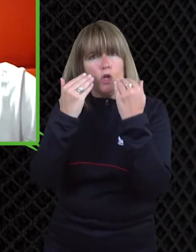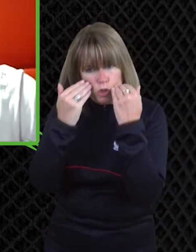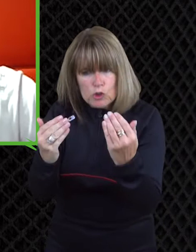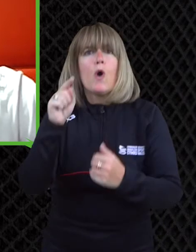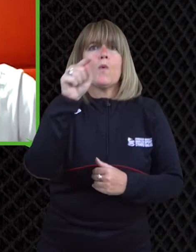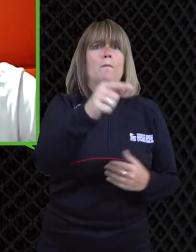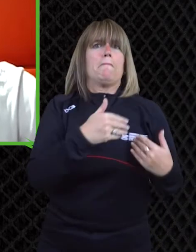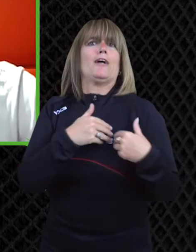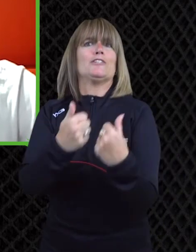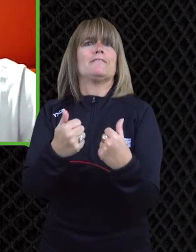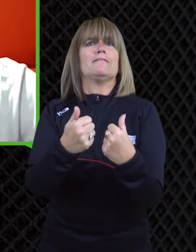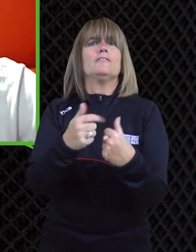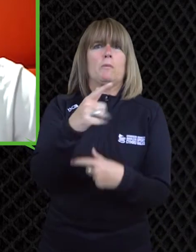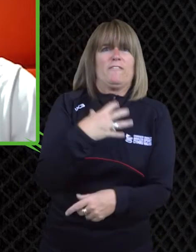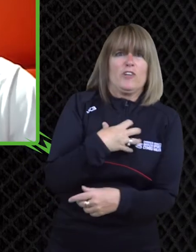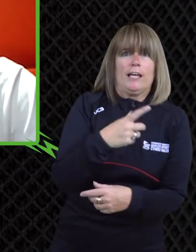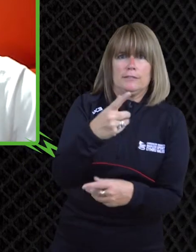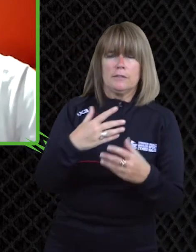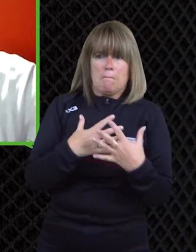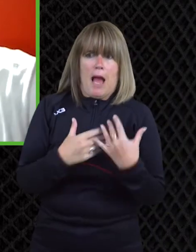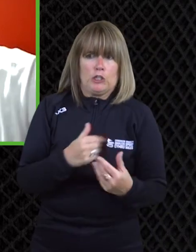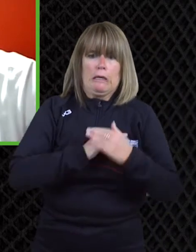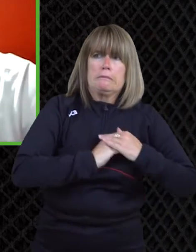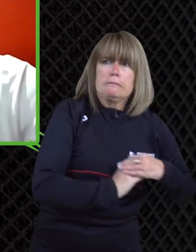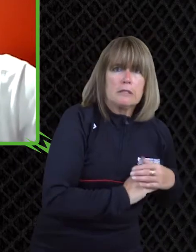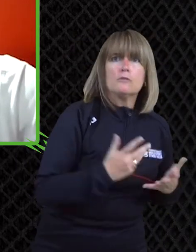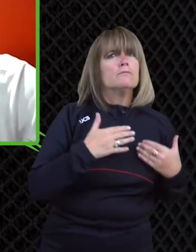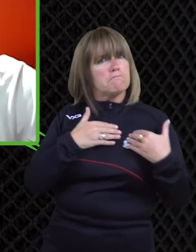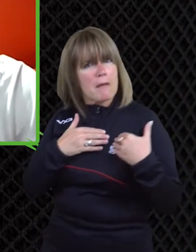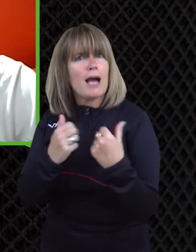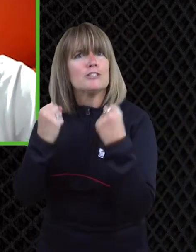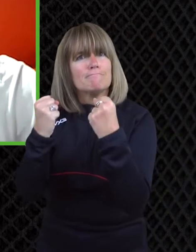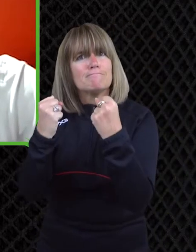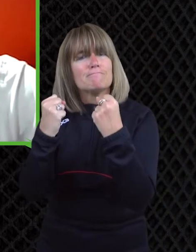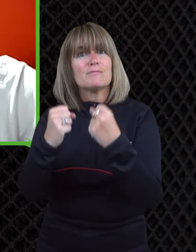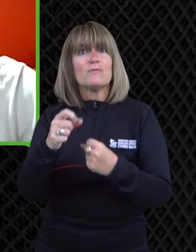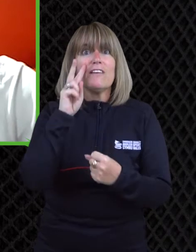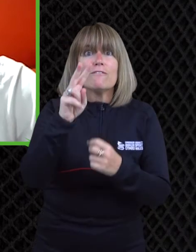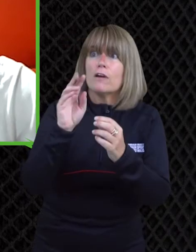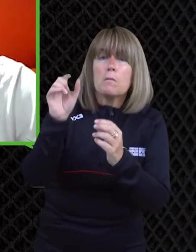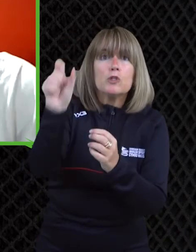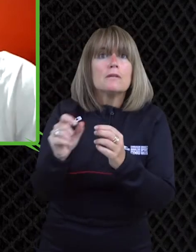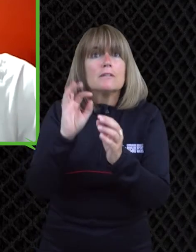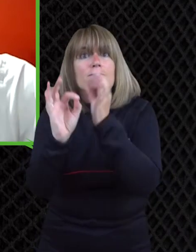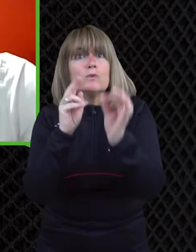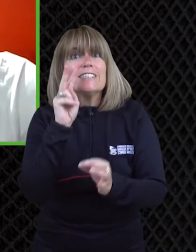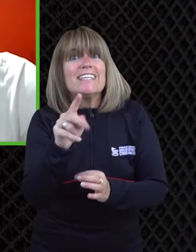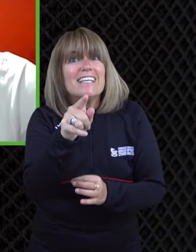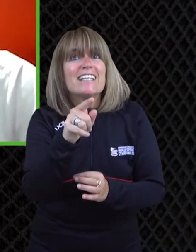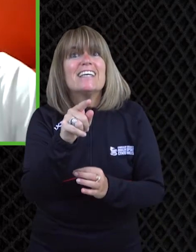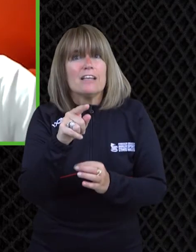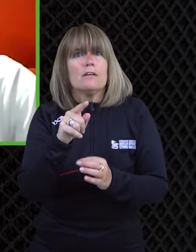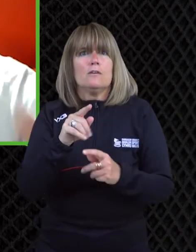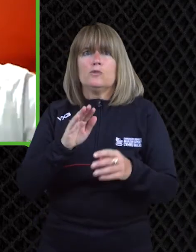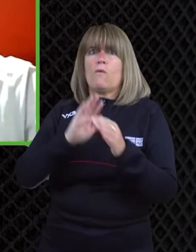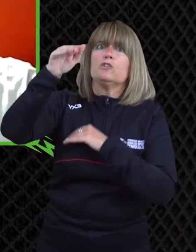bring that up and say you know hopefully this interview has given an insight into my passion um maybe get a passion of your own